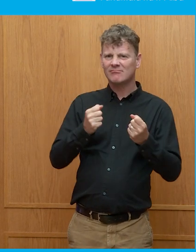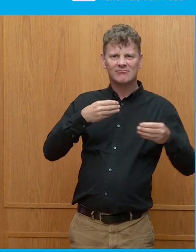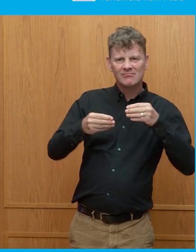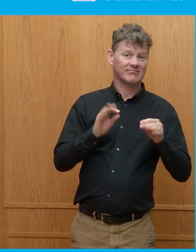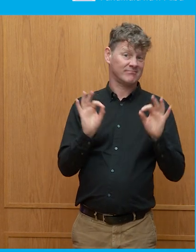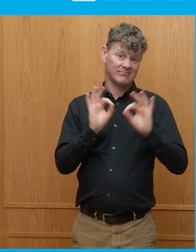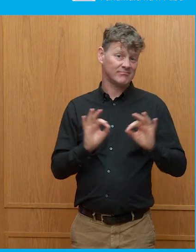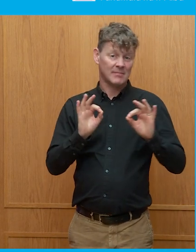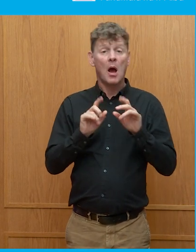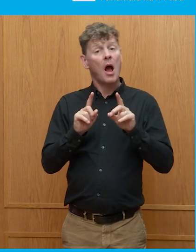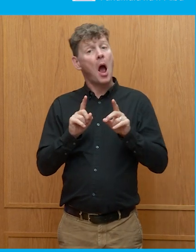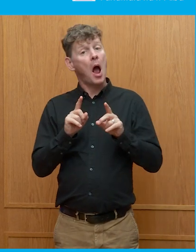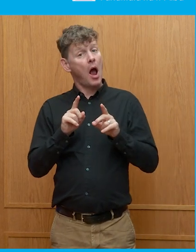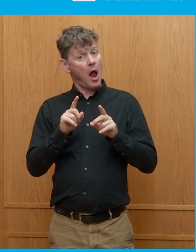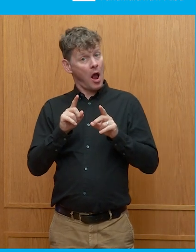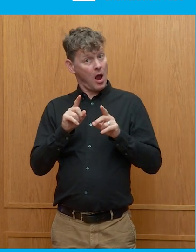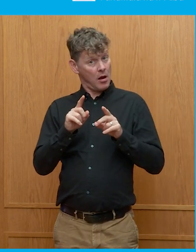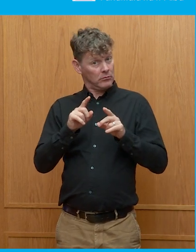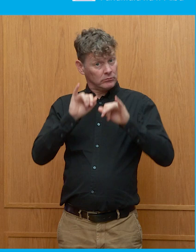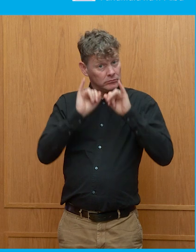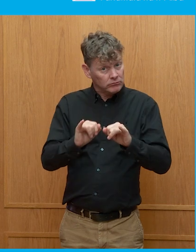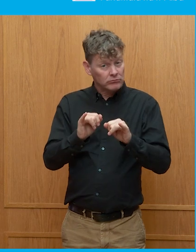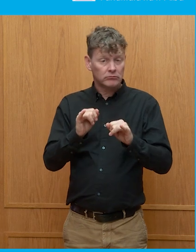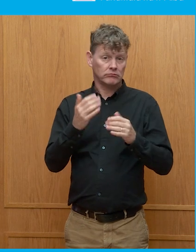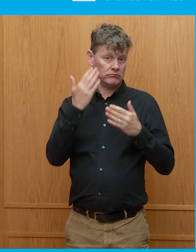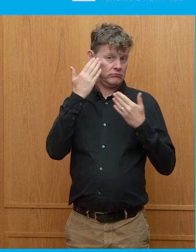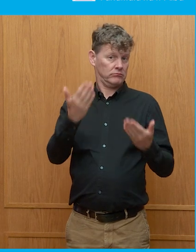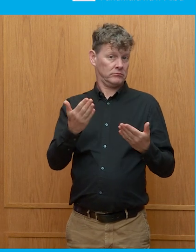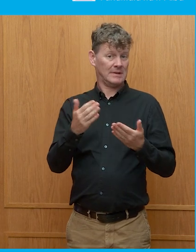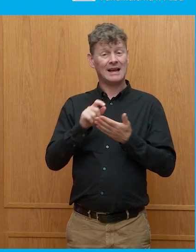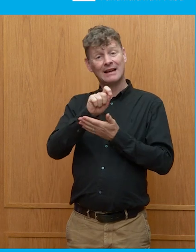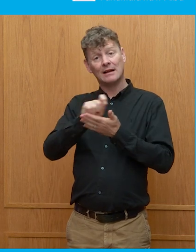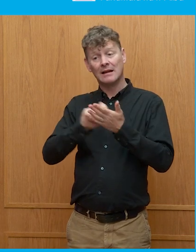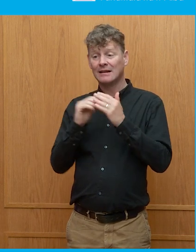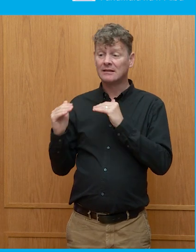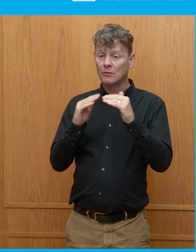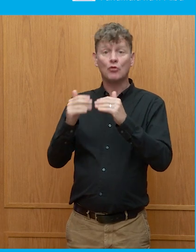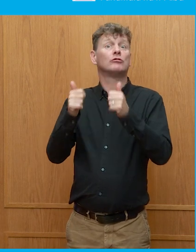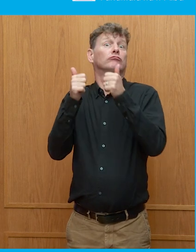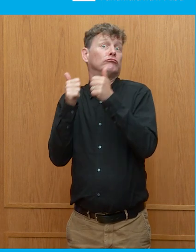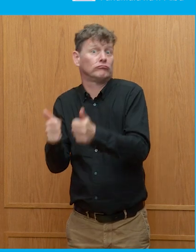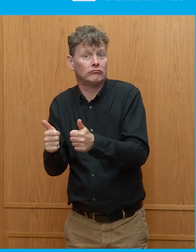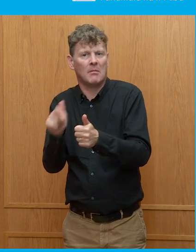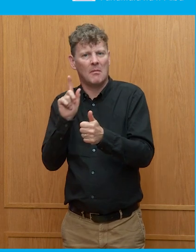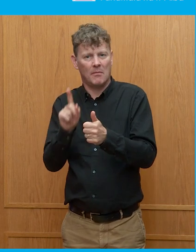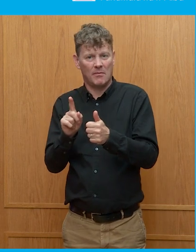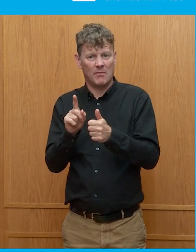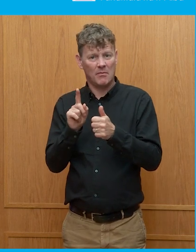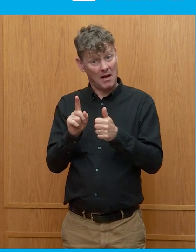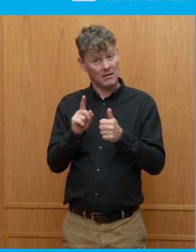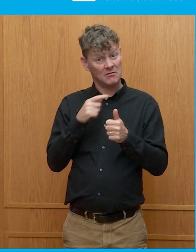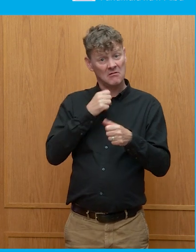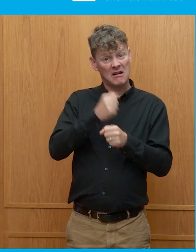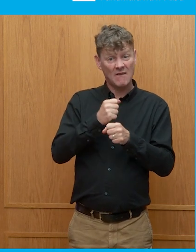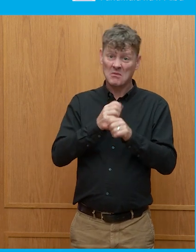might not be the worst thing. Democracy for democracy's sake, we have a pretty stable government.